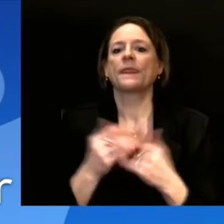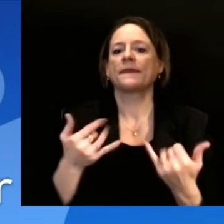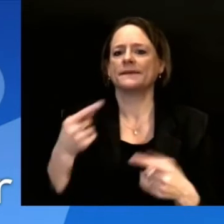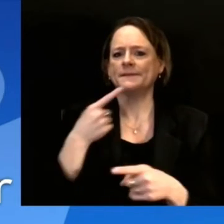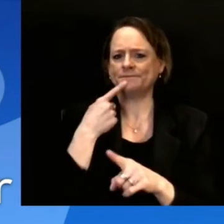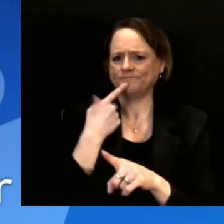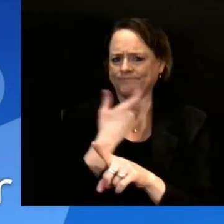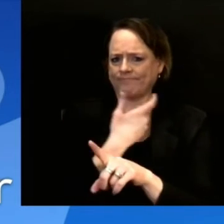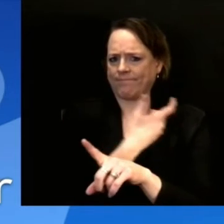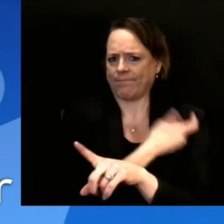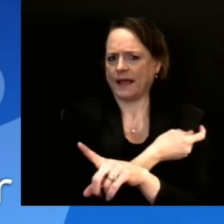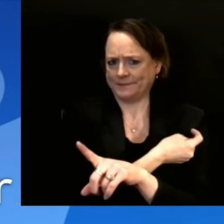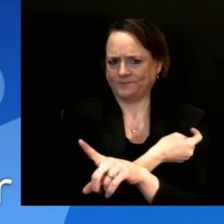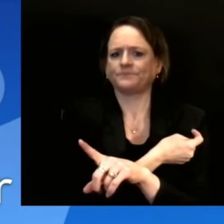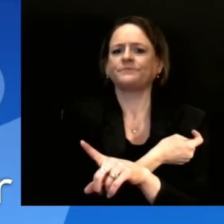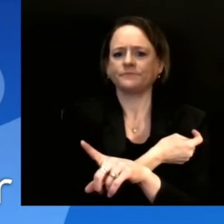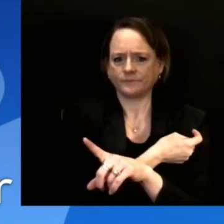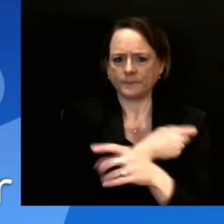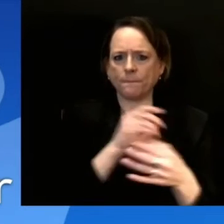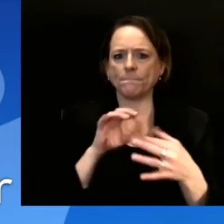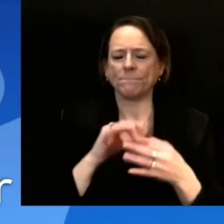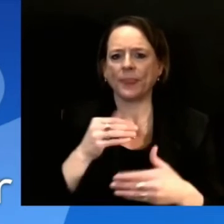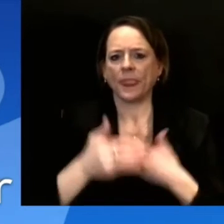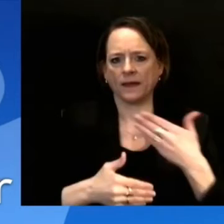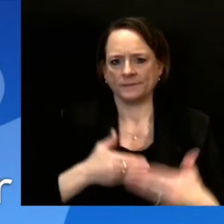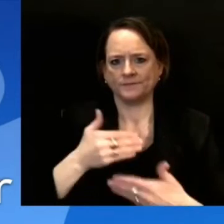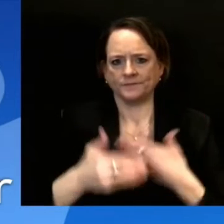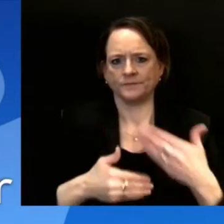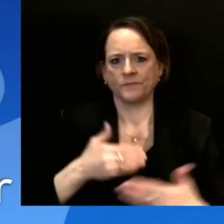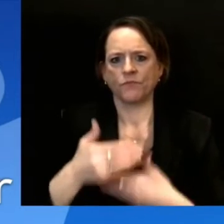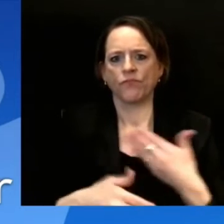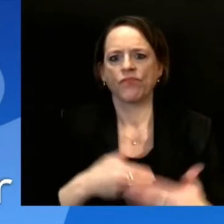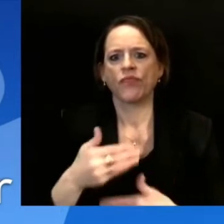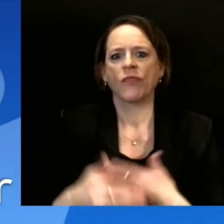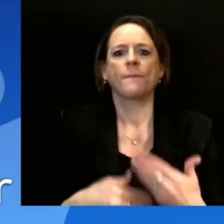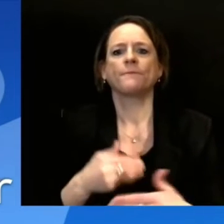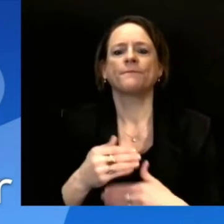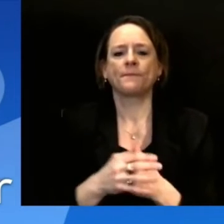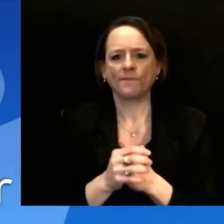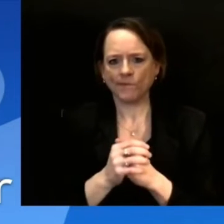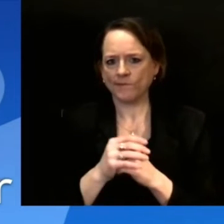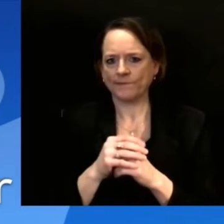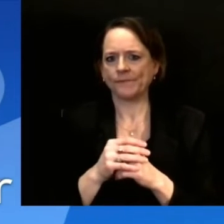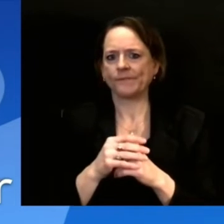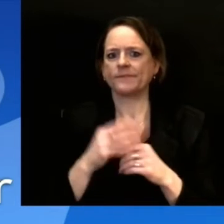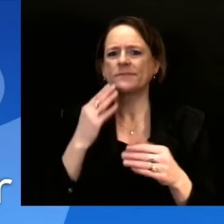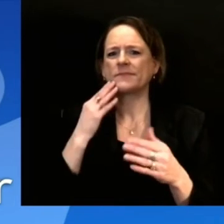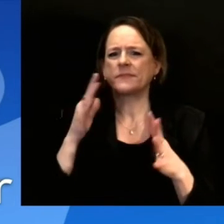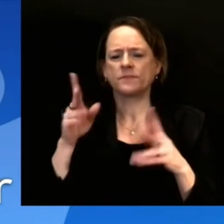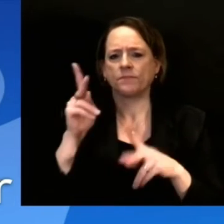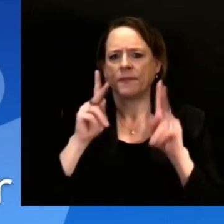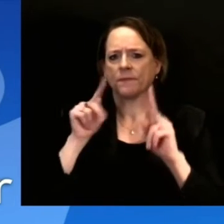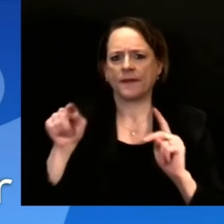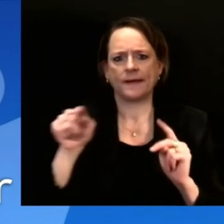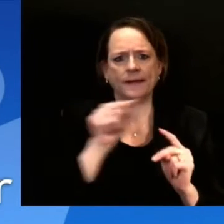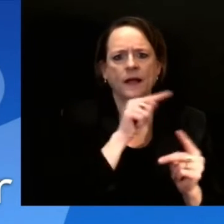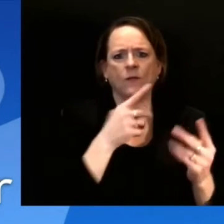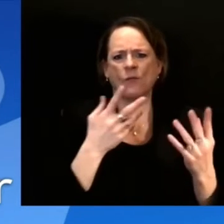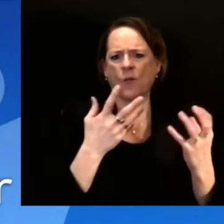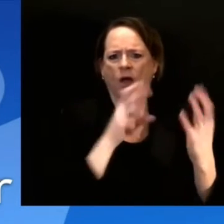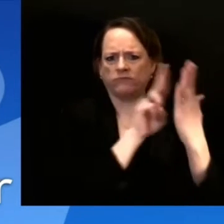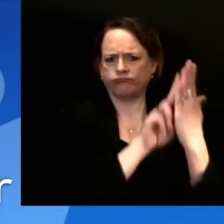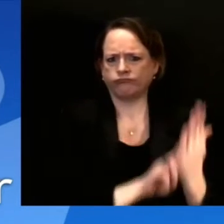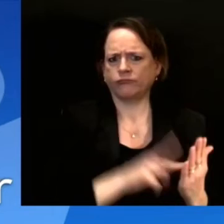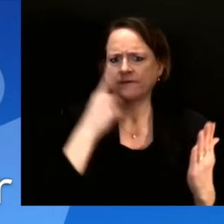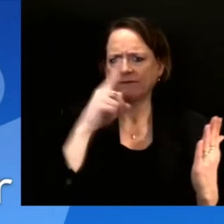getting on multiple wait lists, both 65 and older. What are you hearing from them? And then also, for those